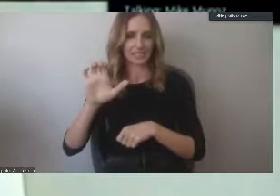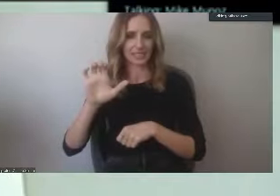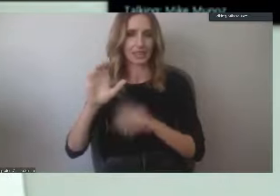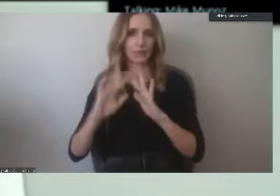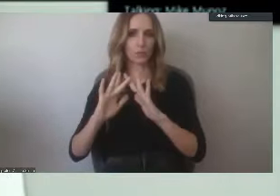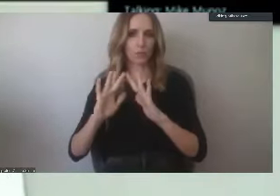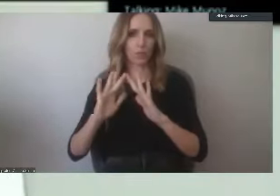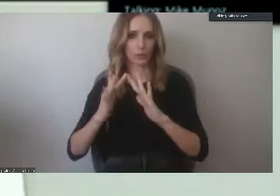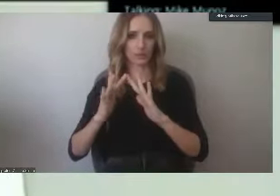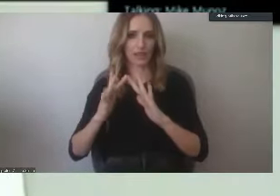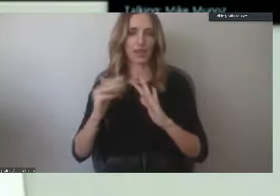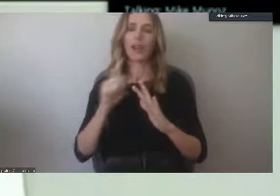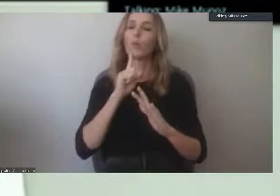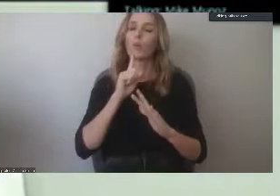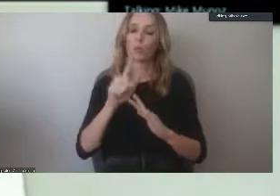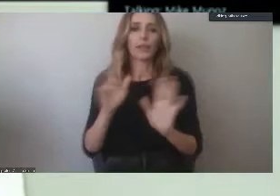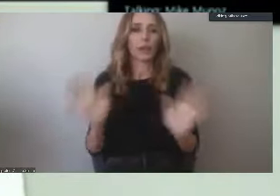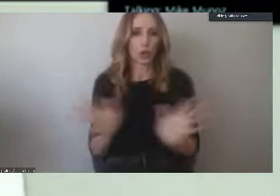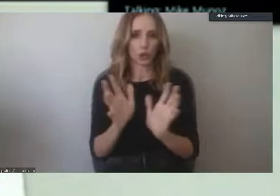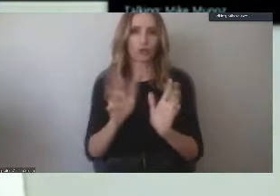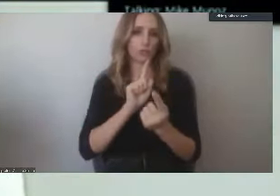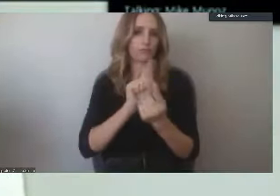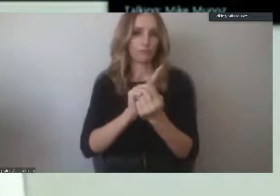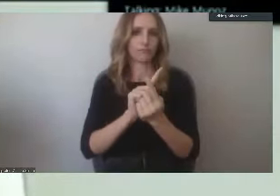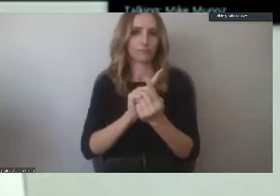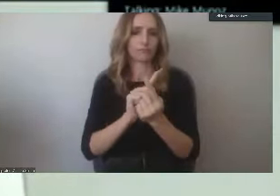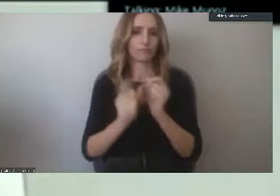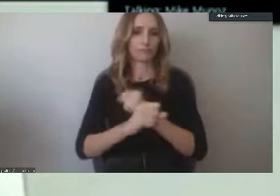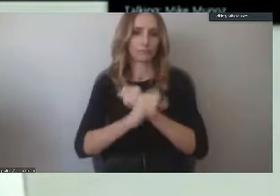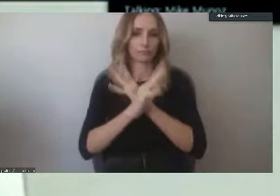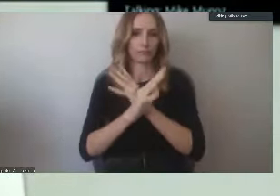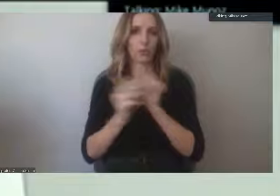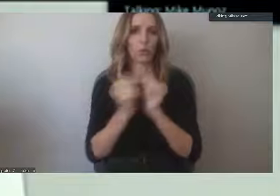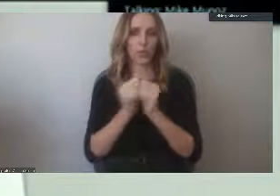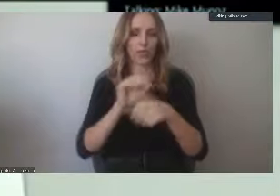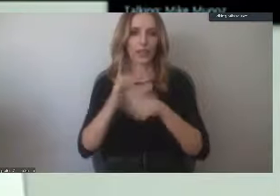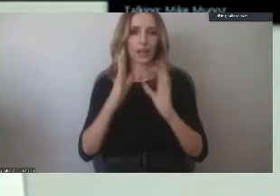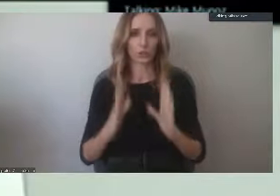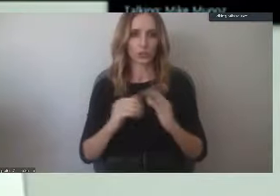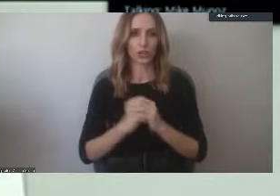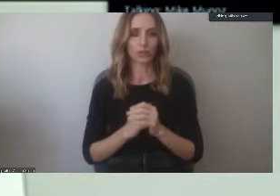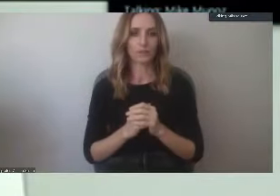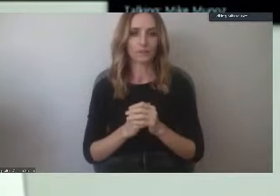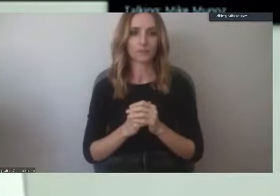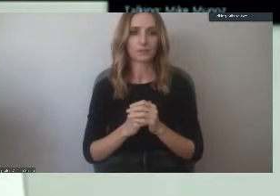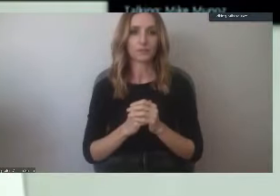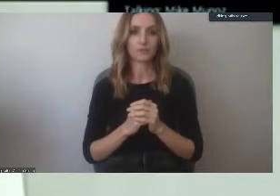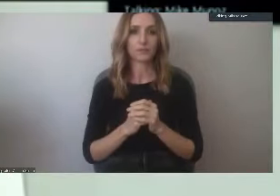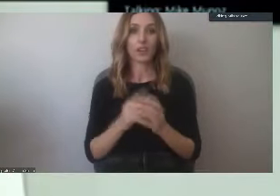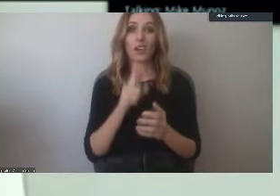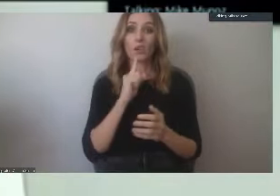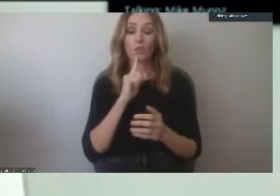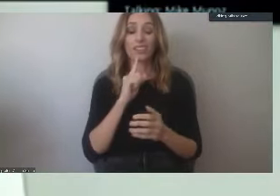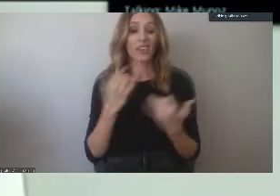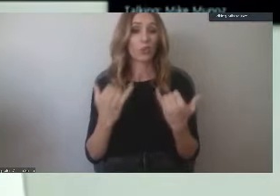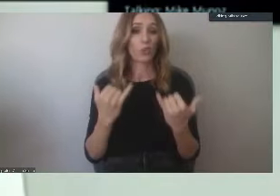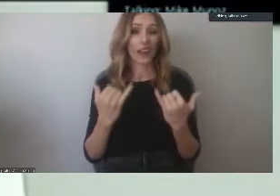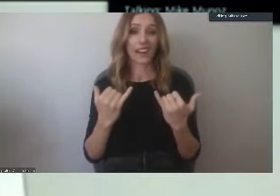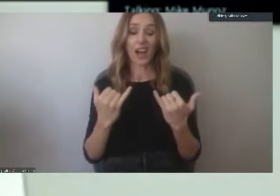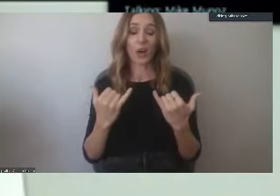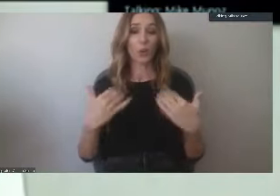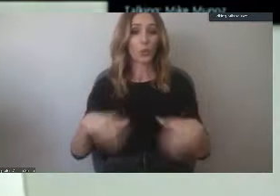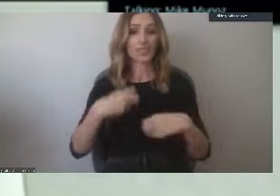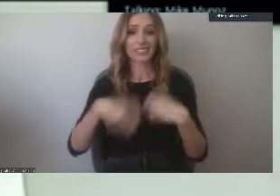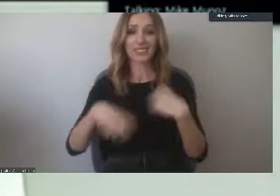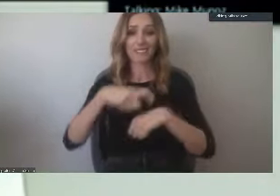counselor. In the area of financial aid, this is really important. We recognize that many of our students have lost wages during the time of COVID-19,